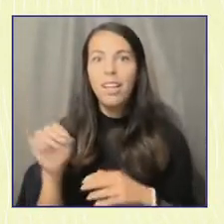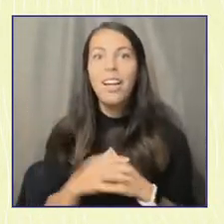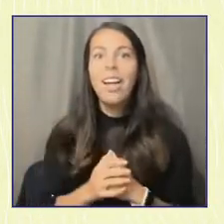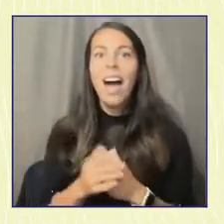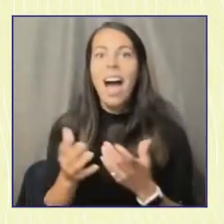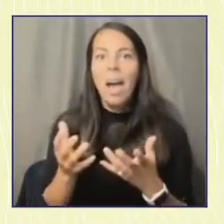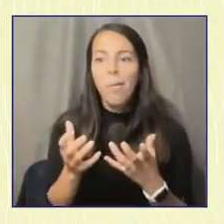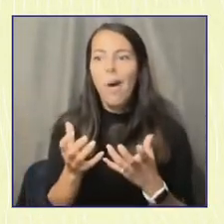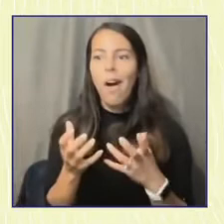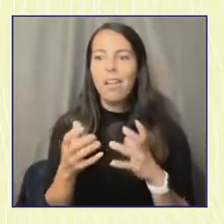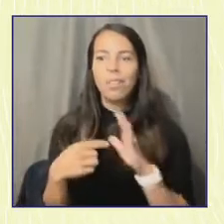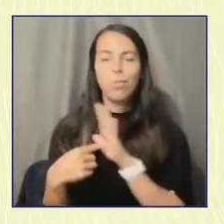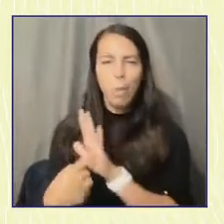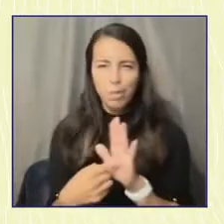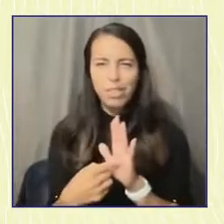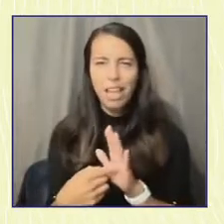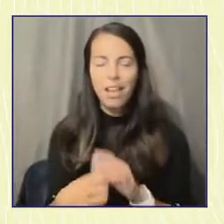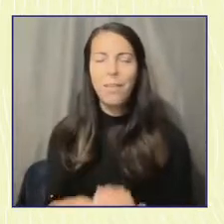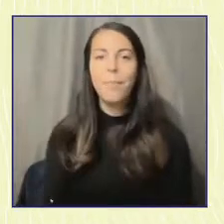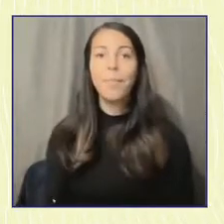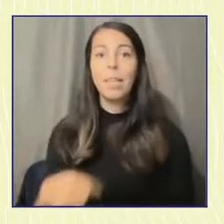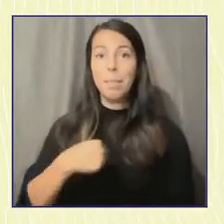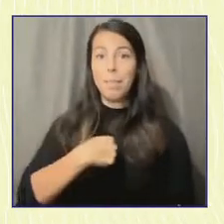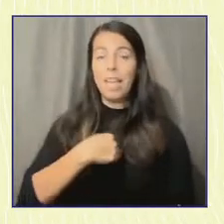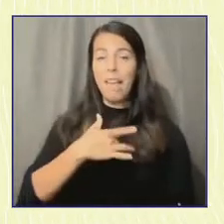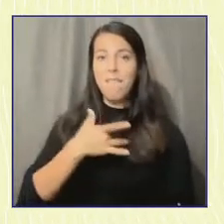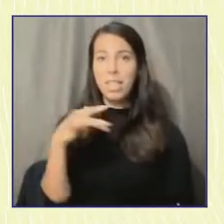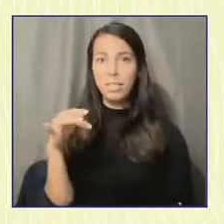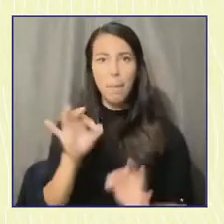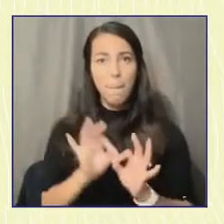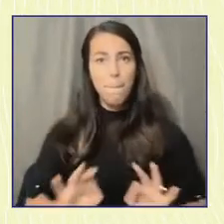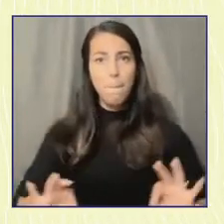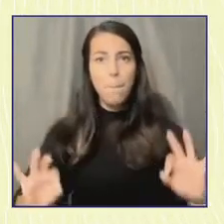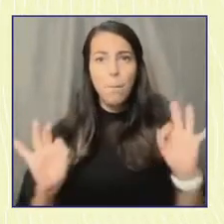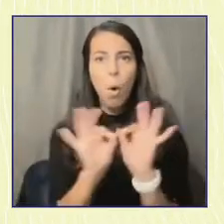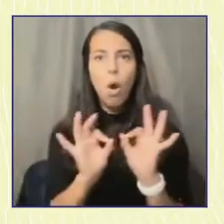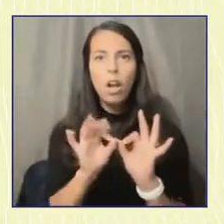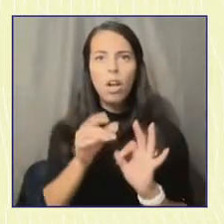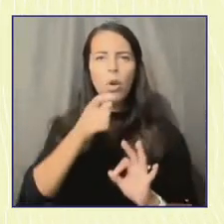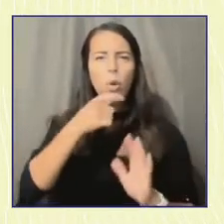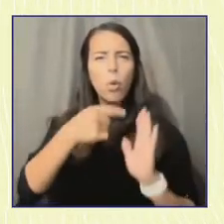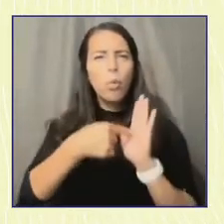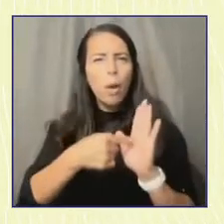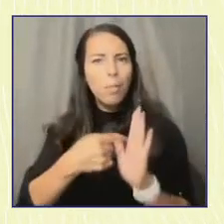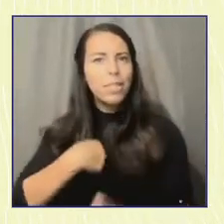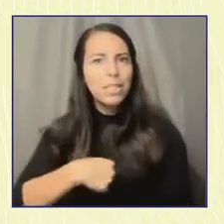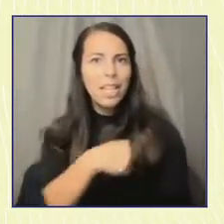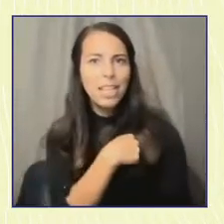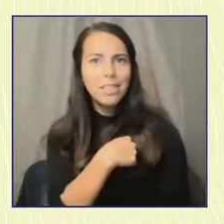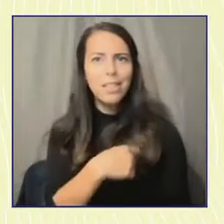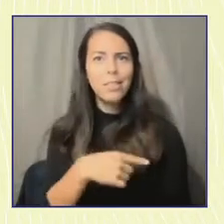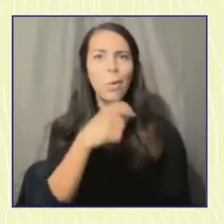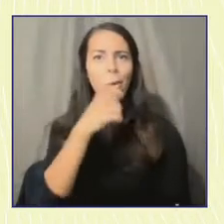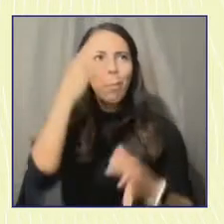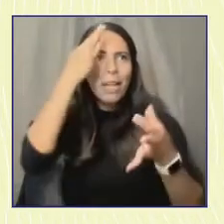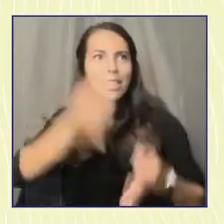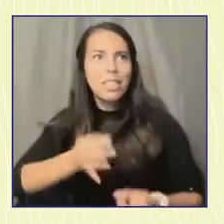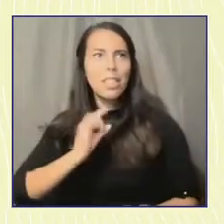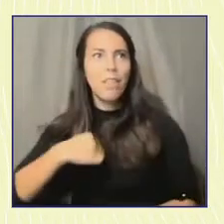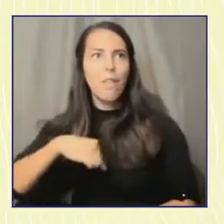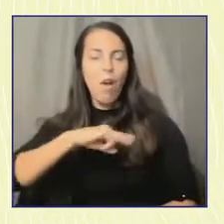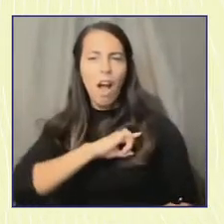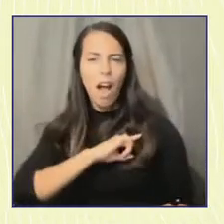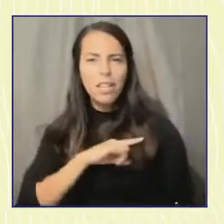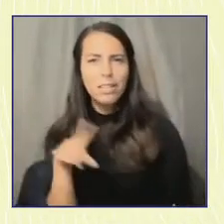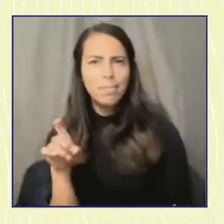big on people understanding who represents us and who gets to make decisions about our lives. We have to be honest about the